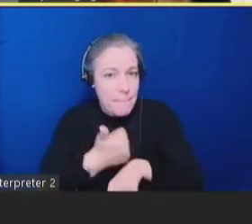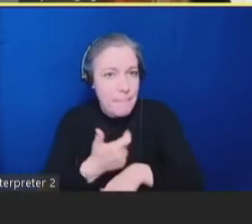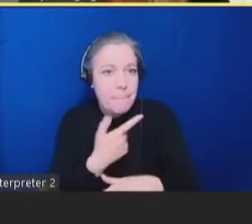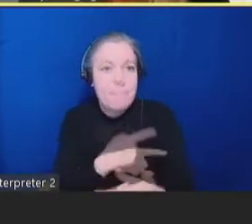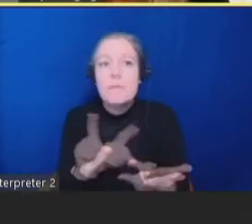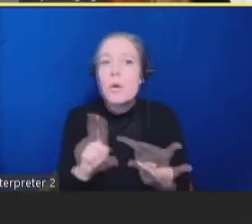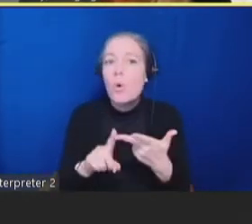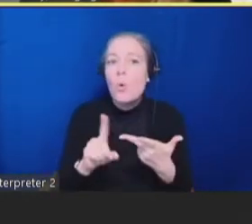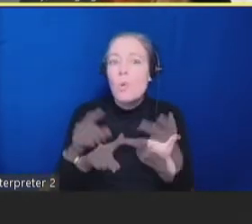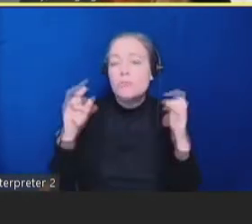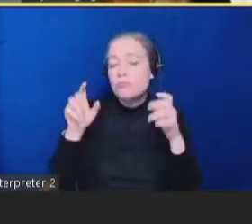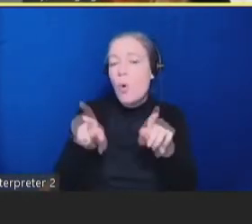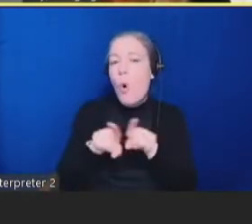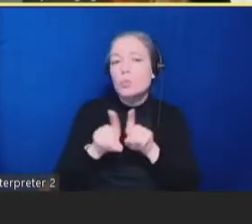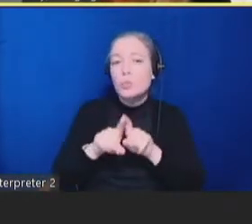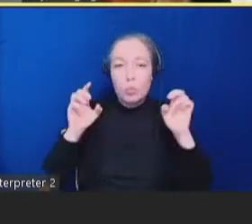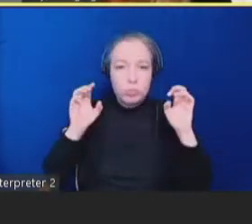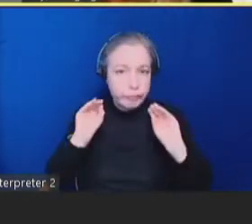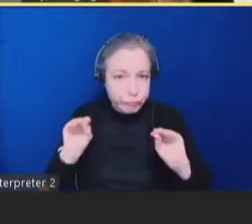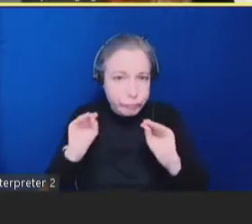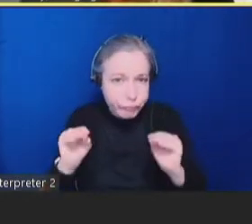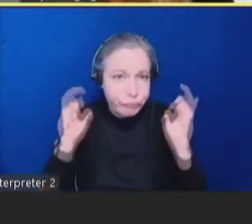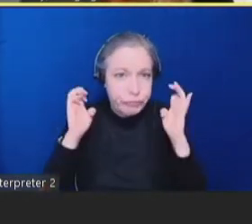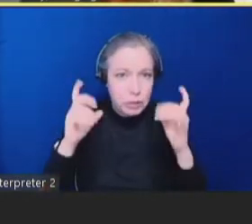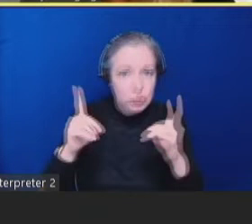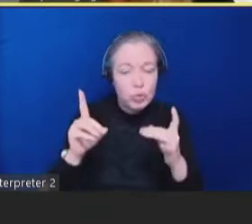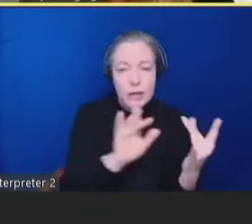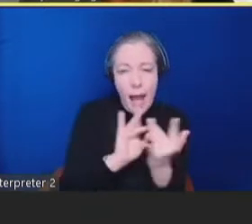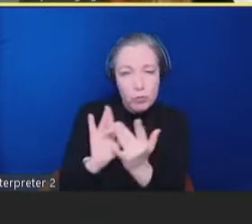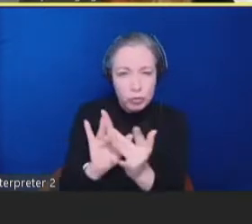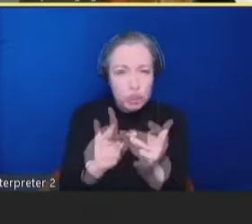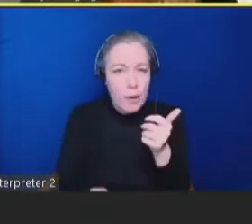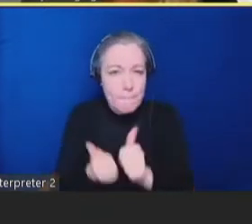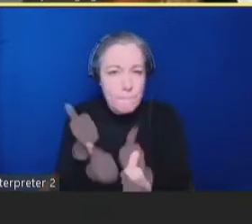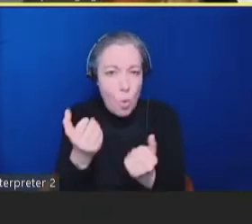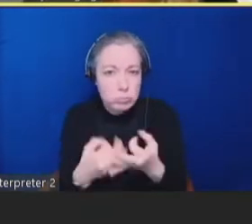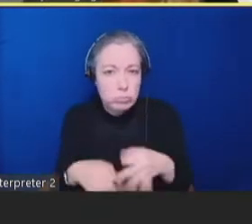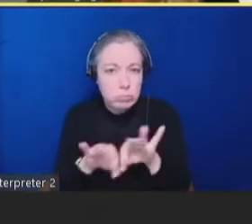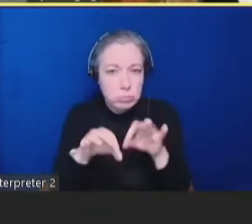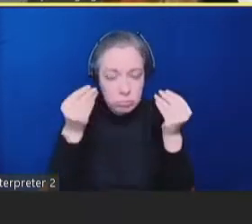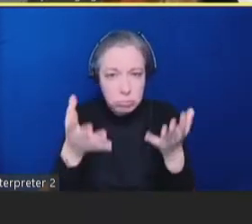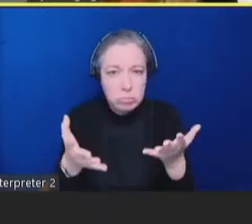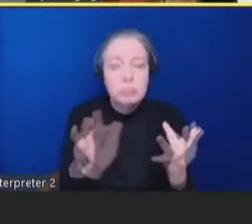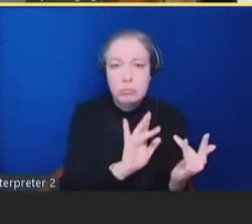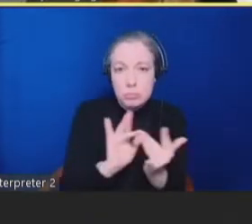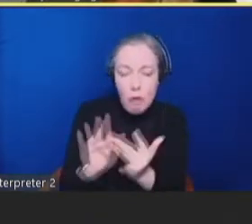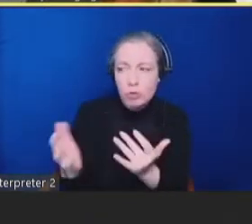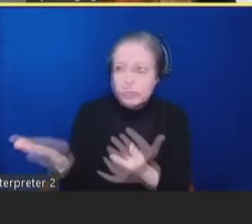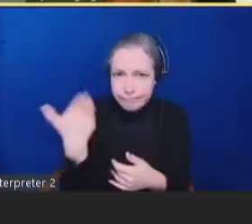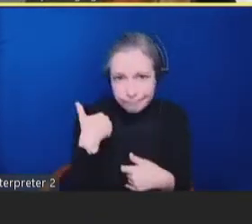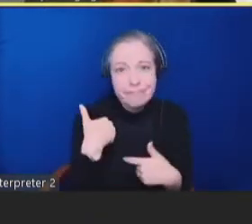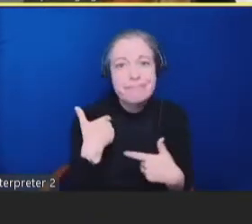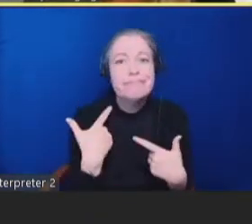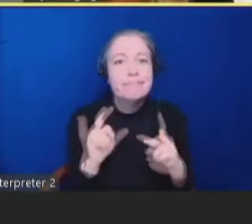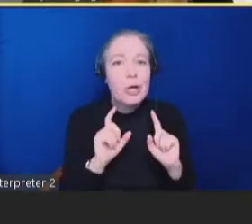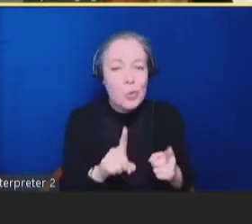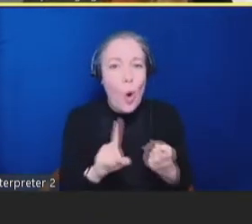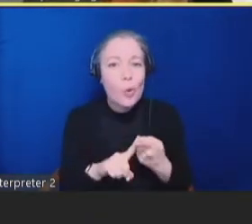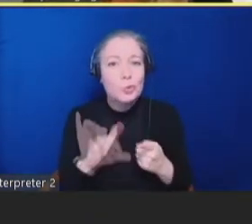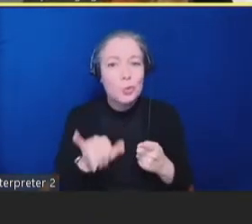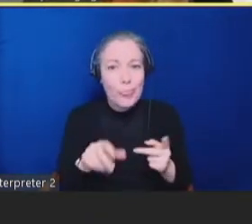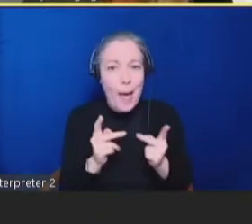vaccinations, along with the most updated information and outreach to encourage individuals to attend these events or sites.